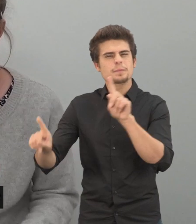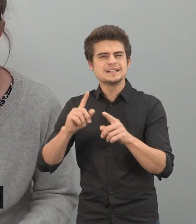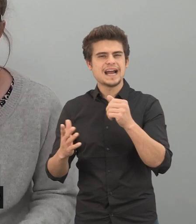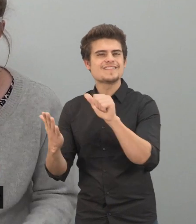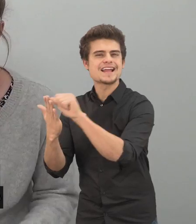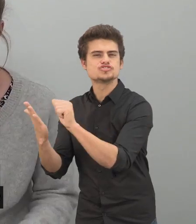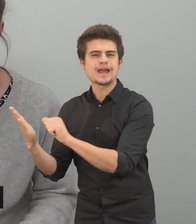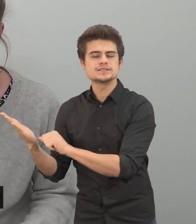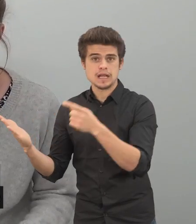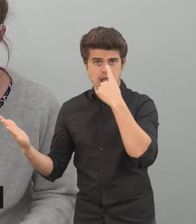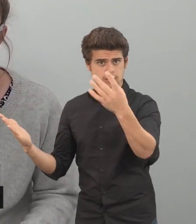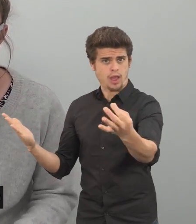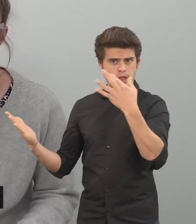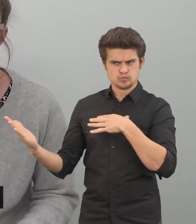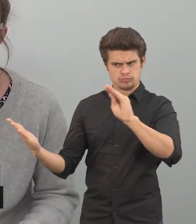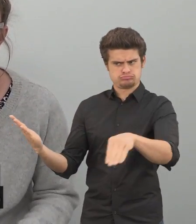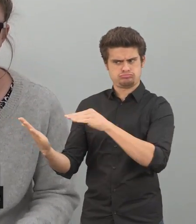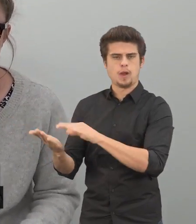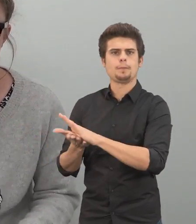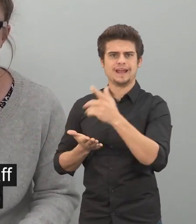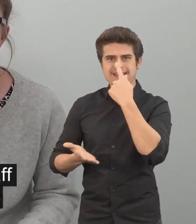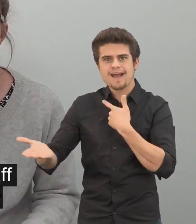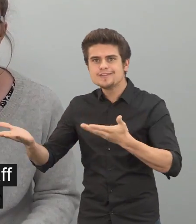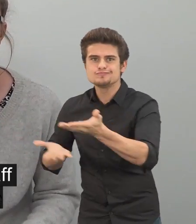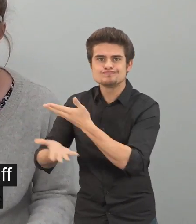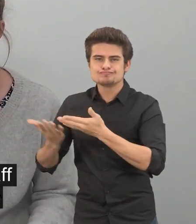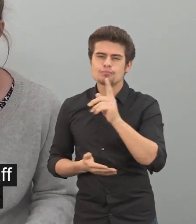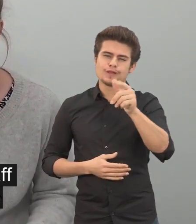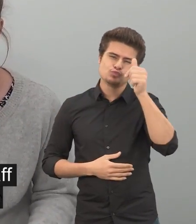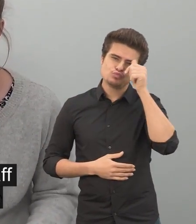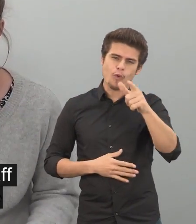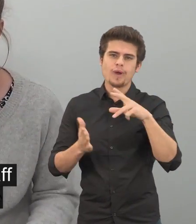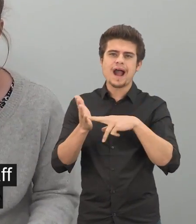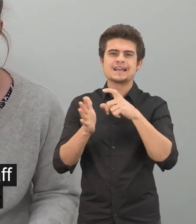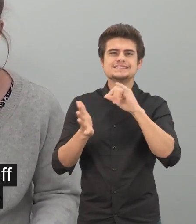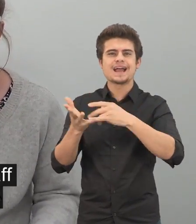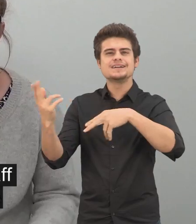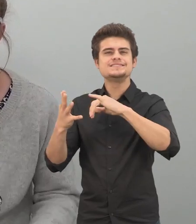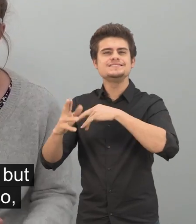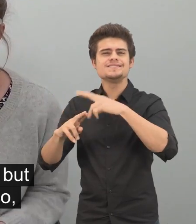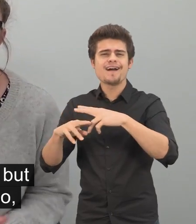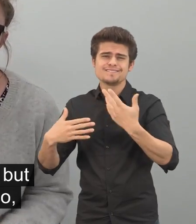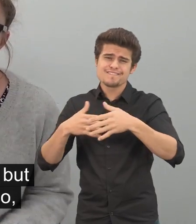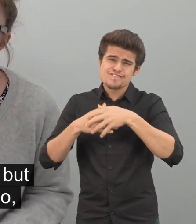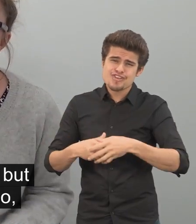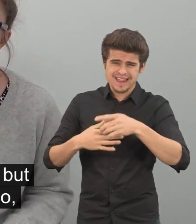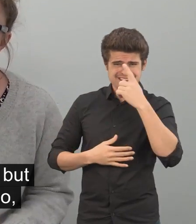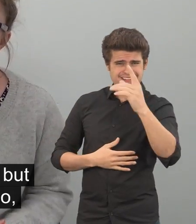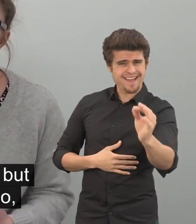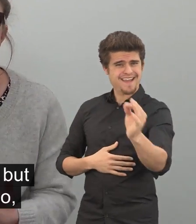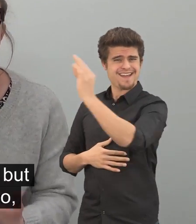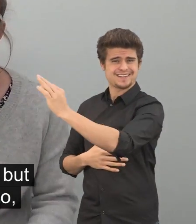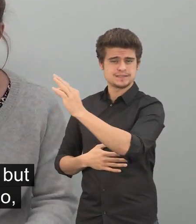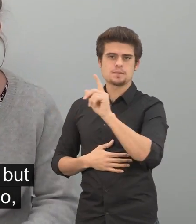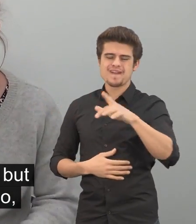So you can ask us to bring up an agenda item and discuss it. However, we all know that the staff at the NDCS are really friendly so you could always ask them